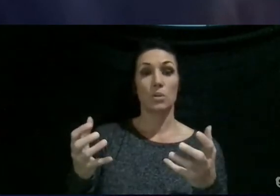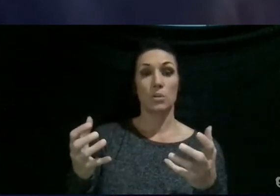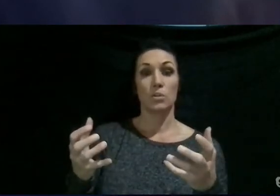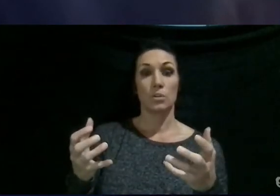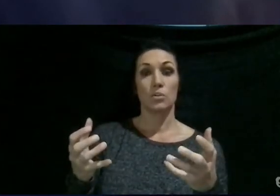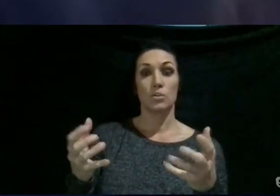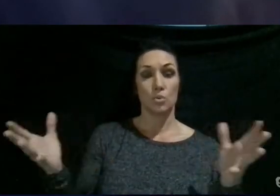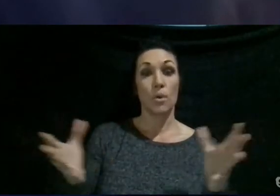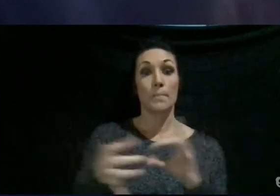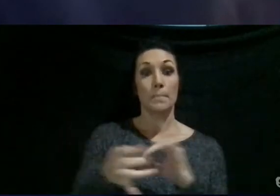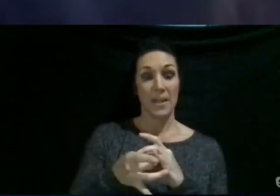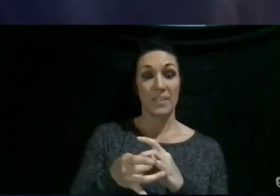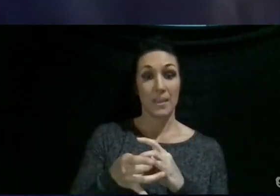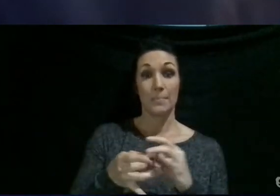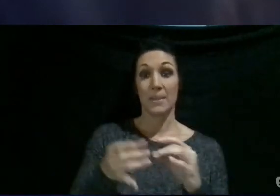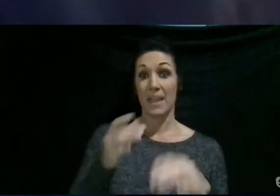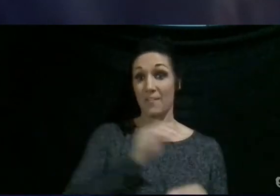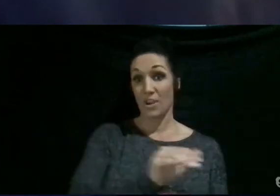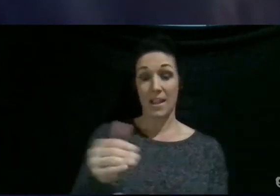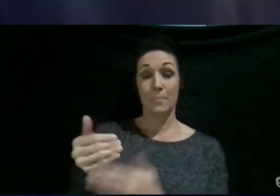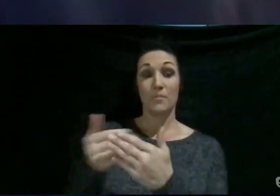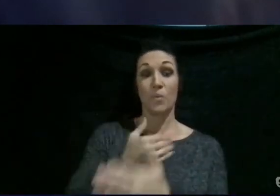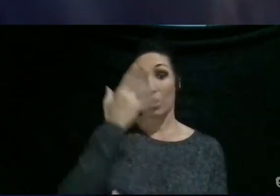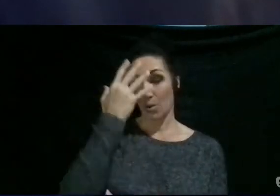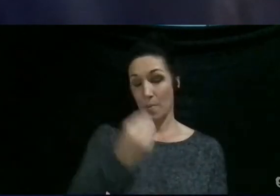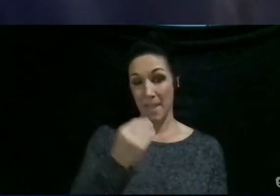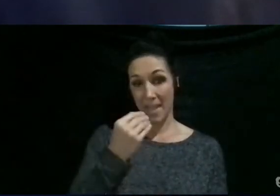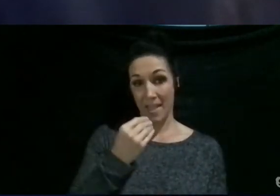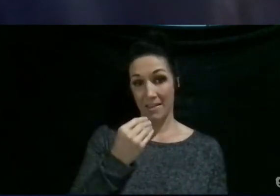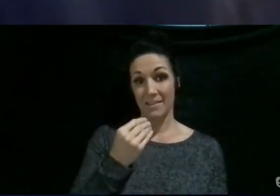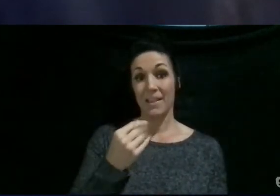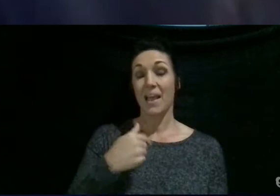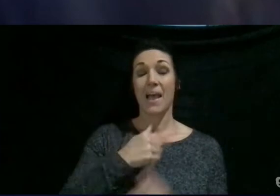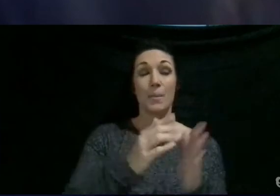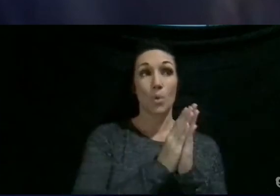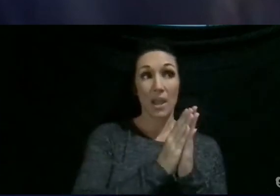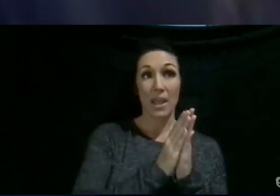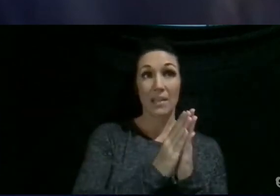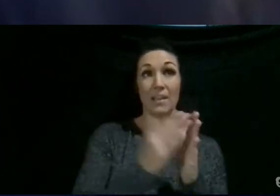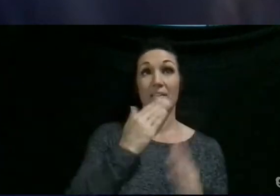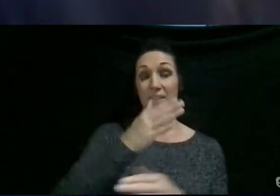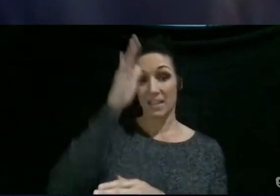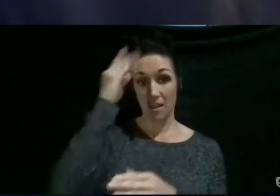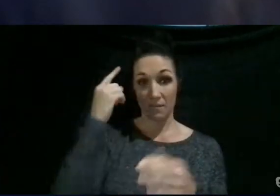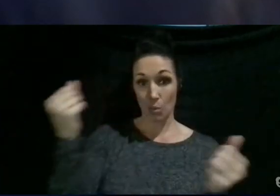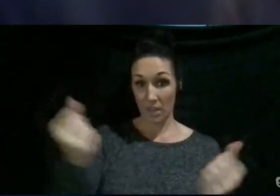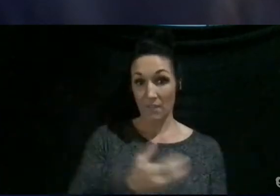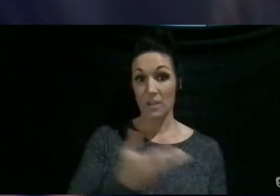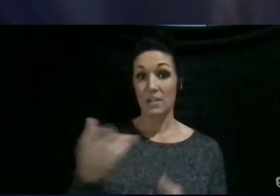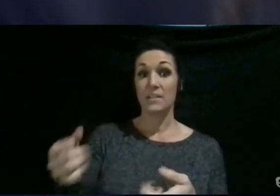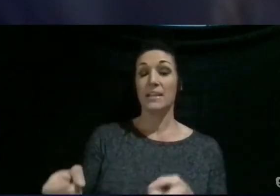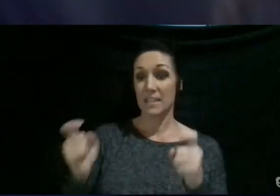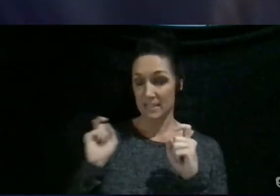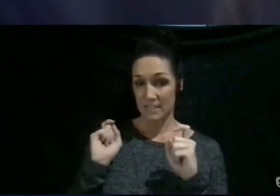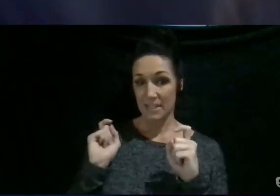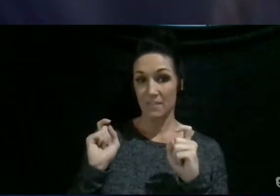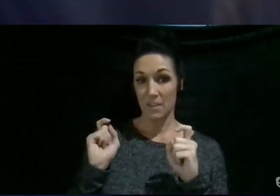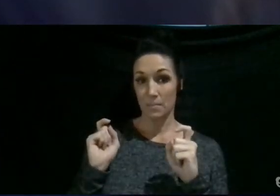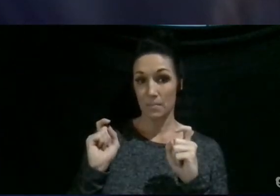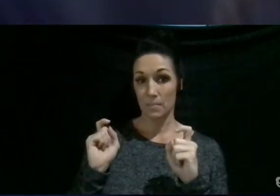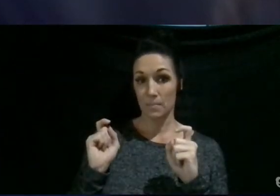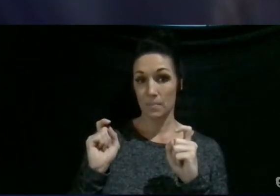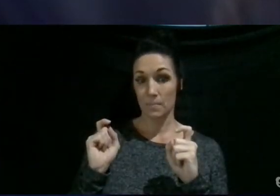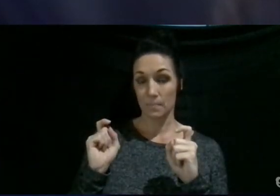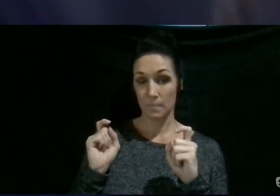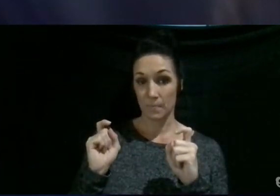So every night before I go to bed, I pray and I thank God for everything that he's given me in hopes